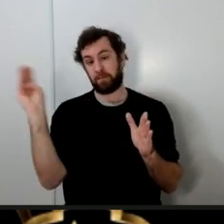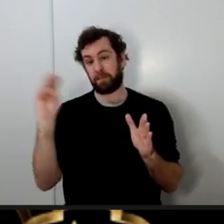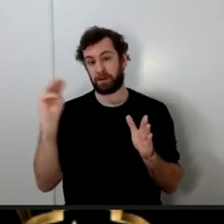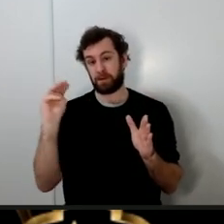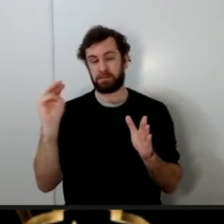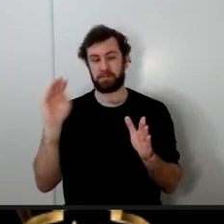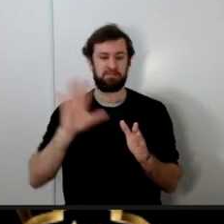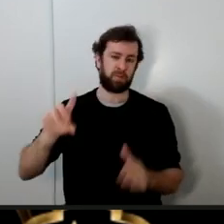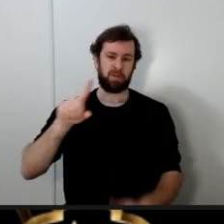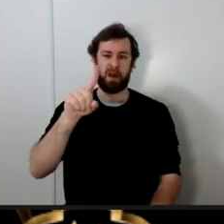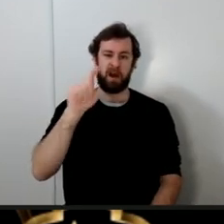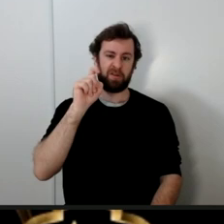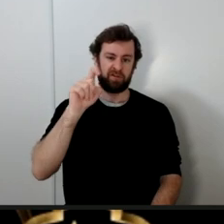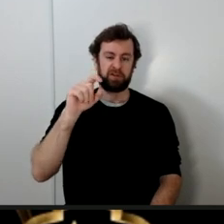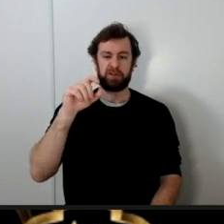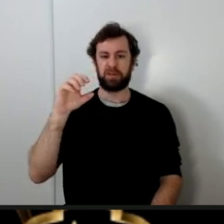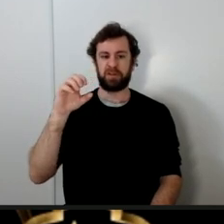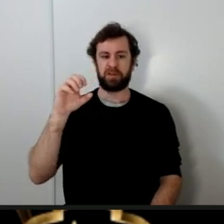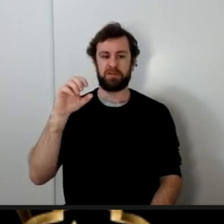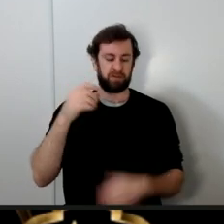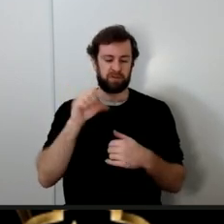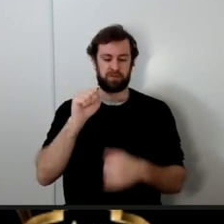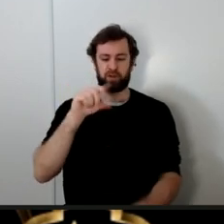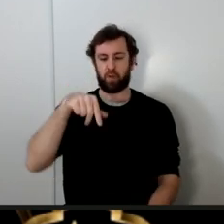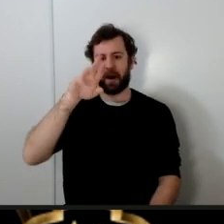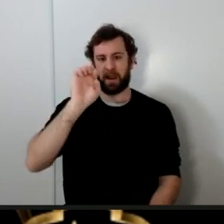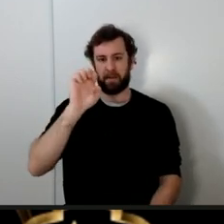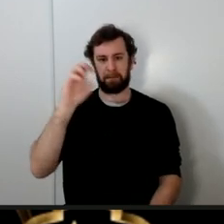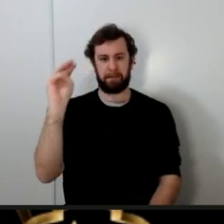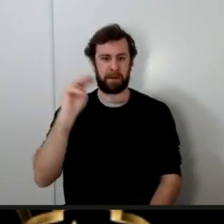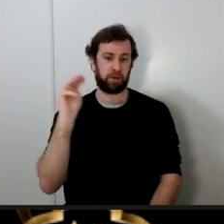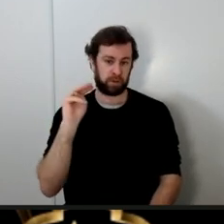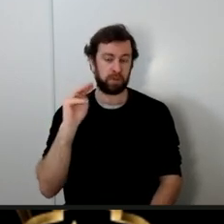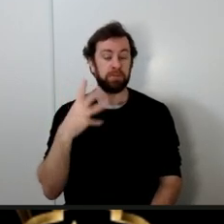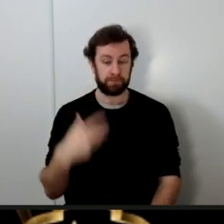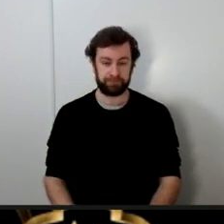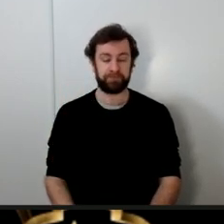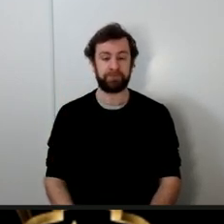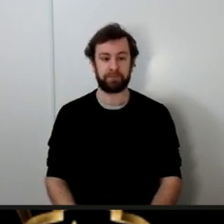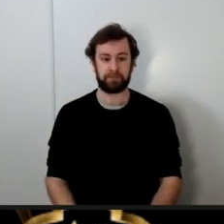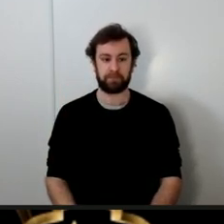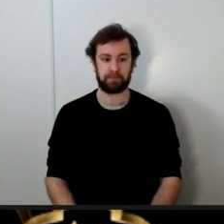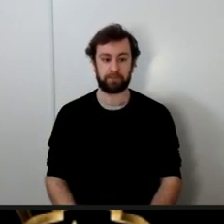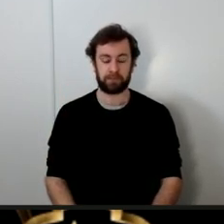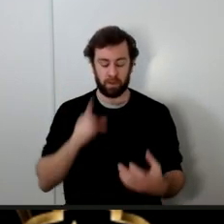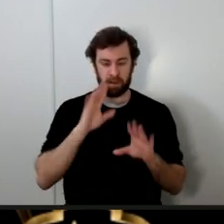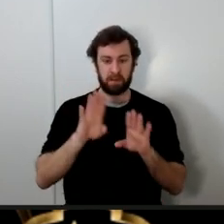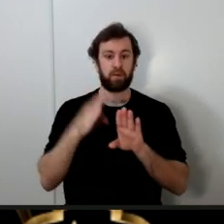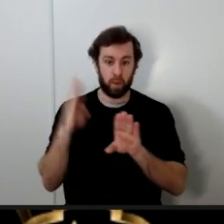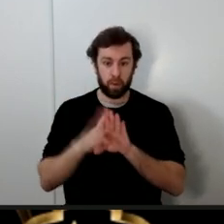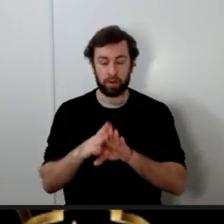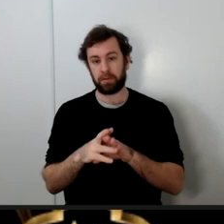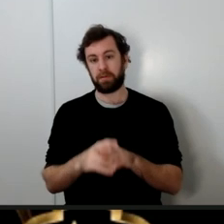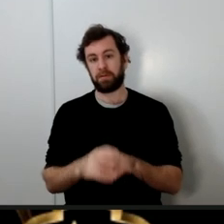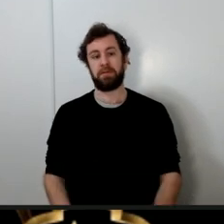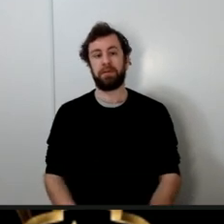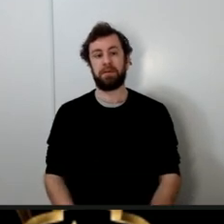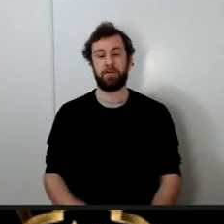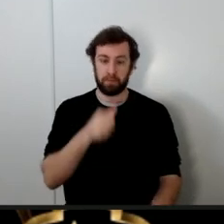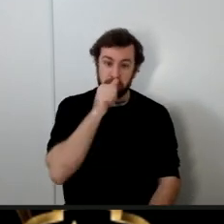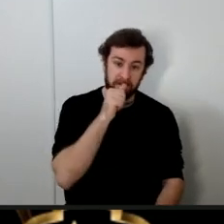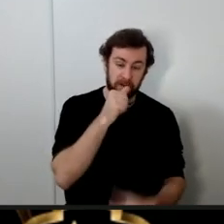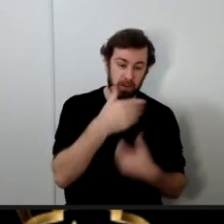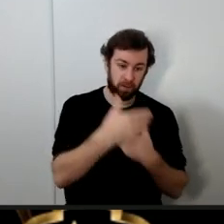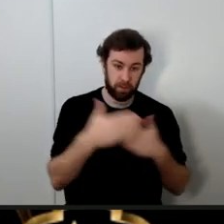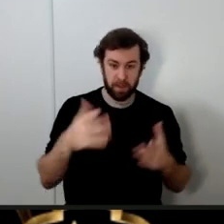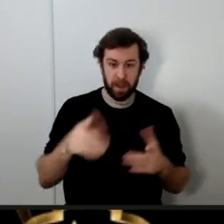meters a hundred square meters the entire house of Lady Fatima with the opening with you know their private room and then their